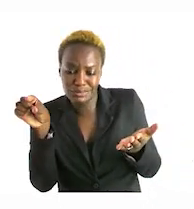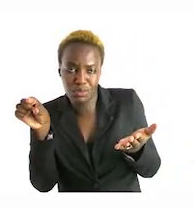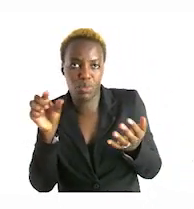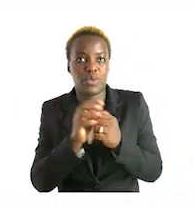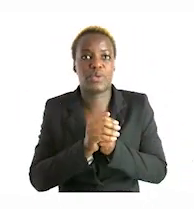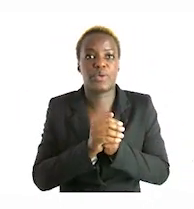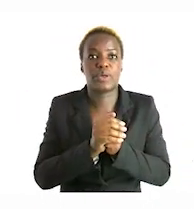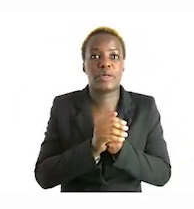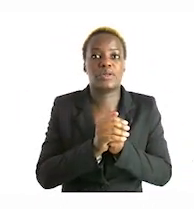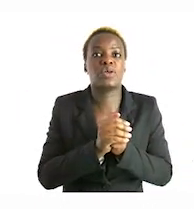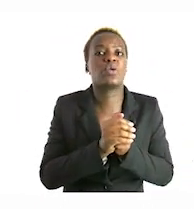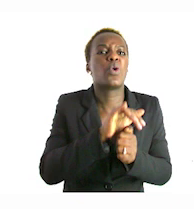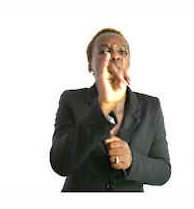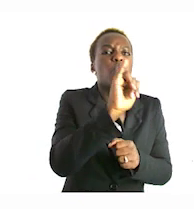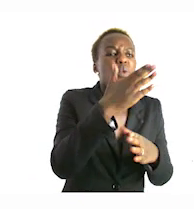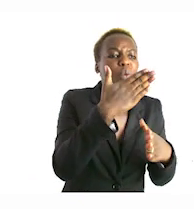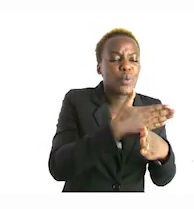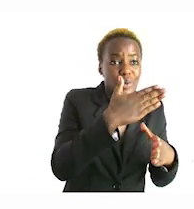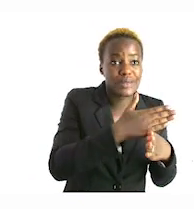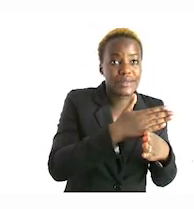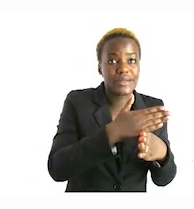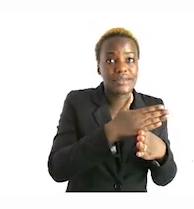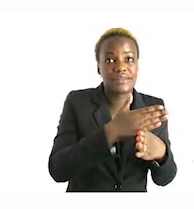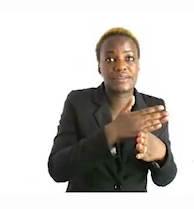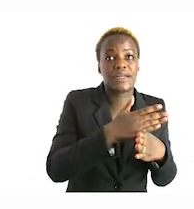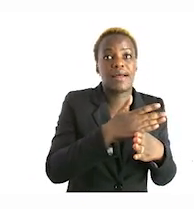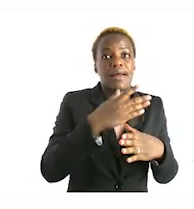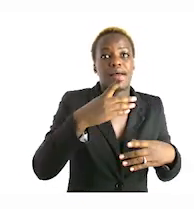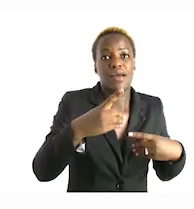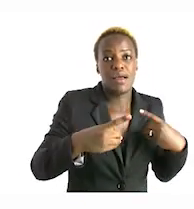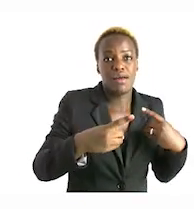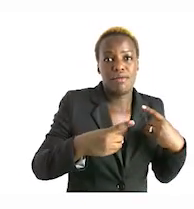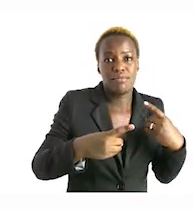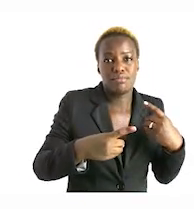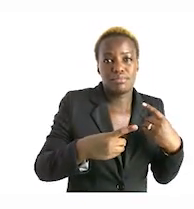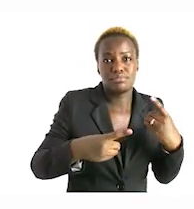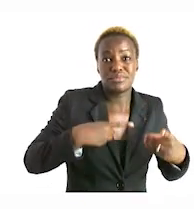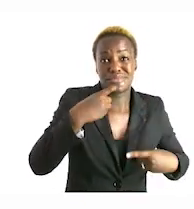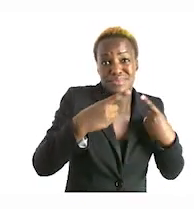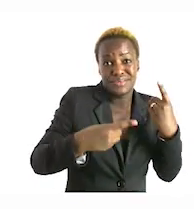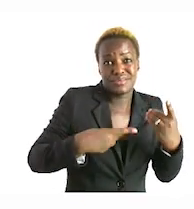the amount of the drama activity which is 60 namibian dollar